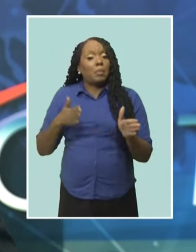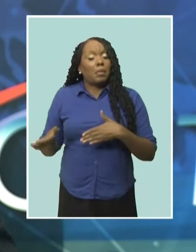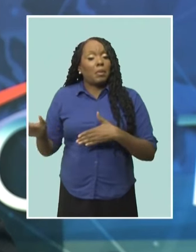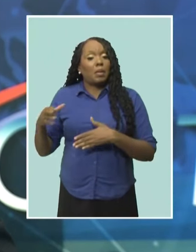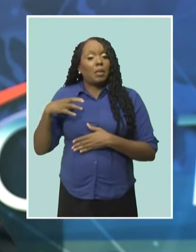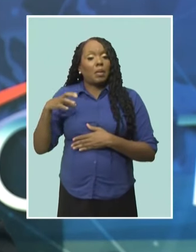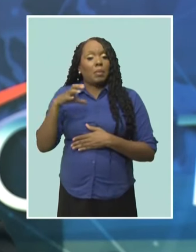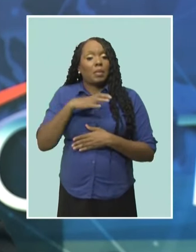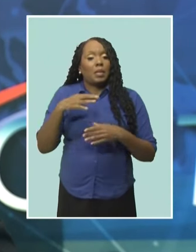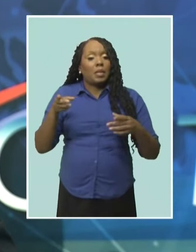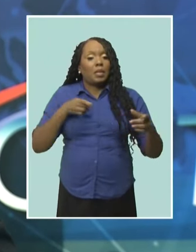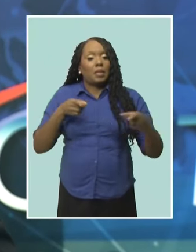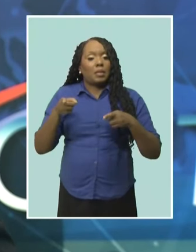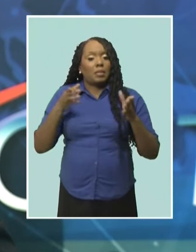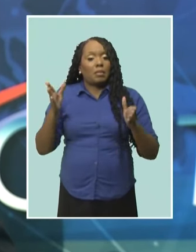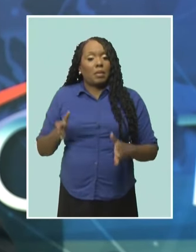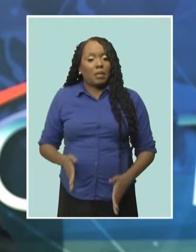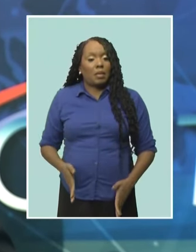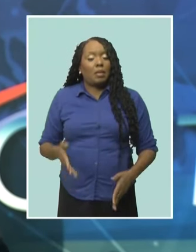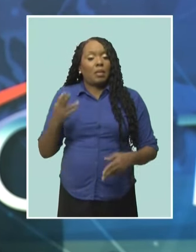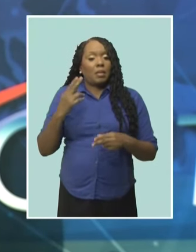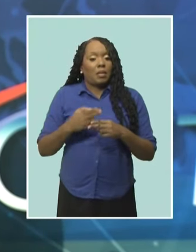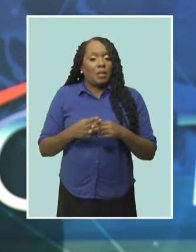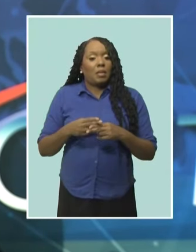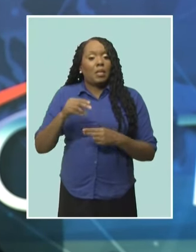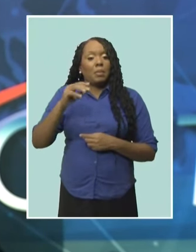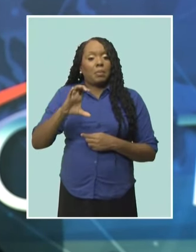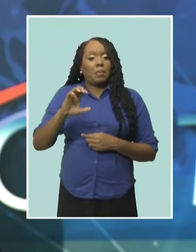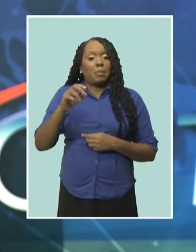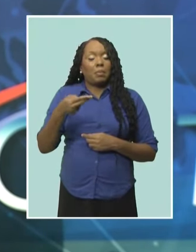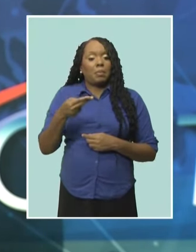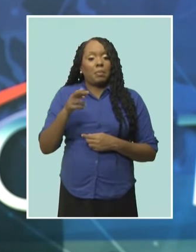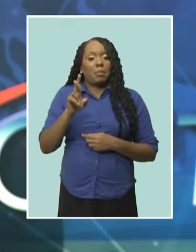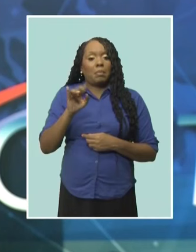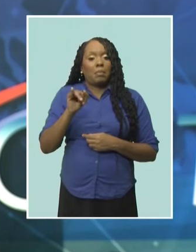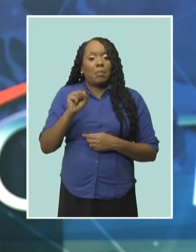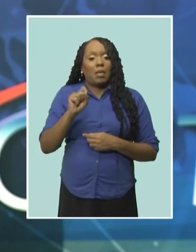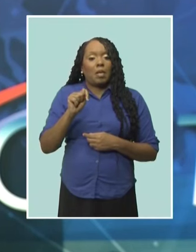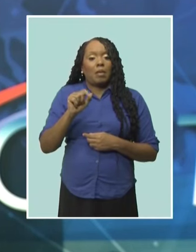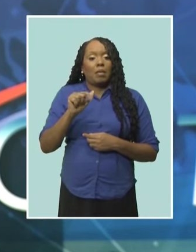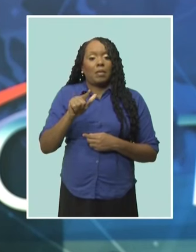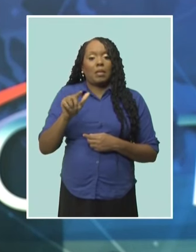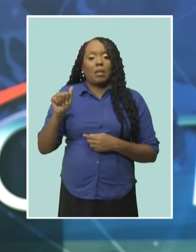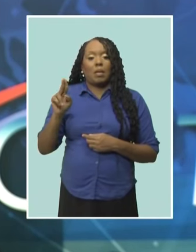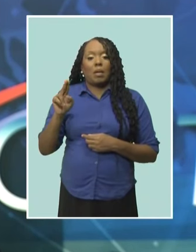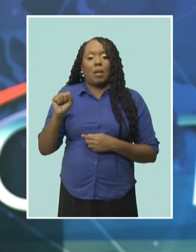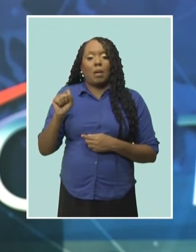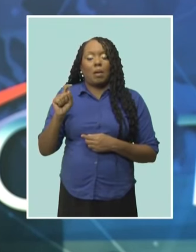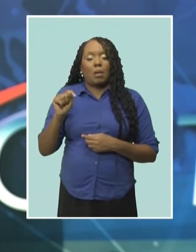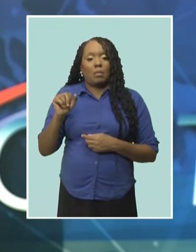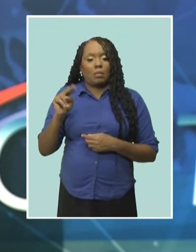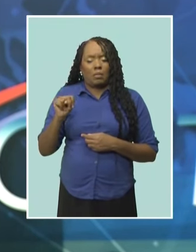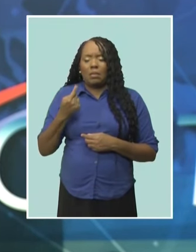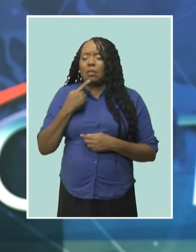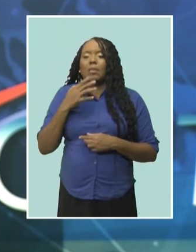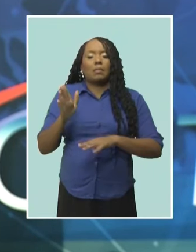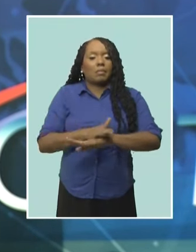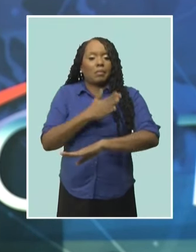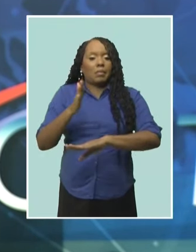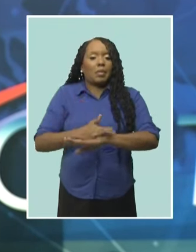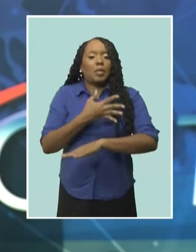Acting Director of Public Affairs Department, Crystal Austin revealed the official reconstruction effort is soon to get underway.